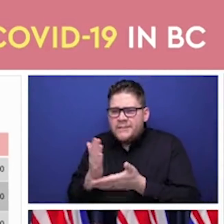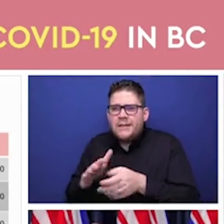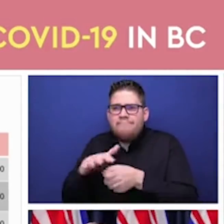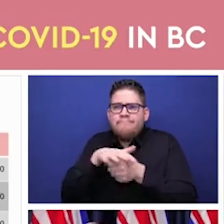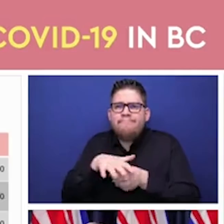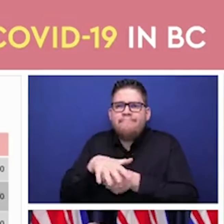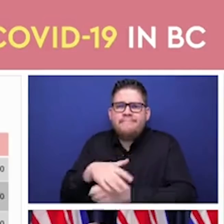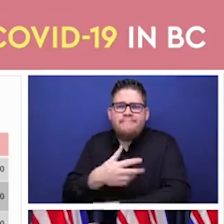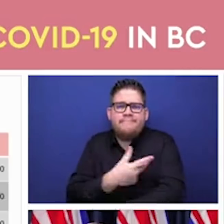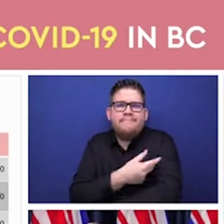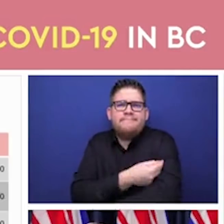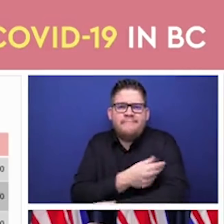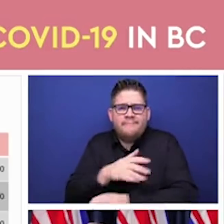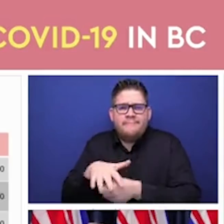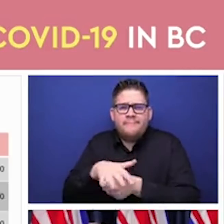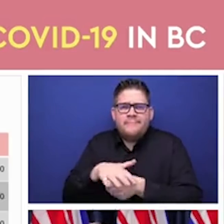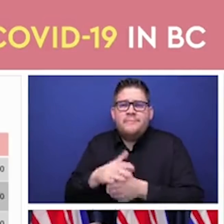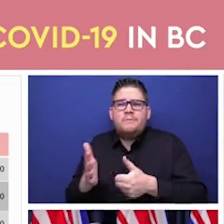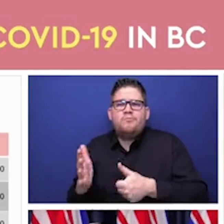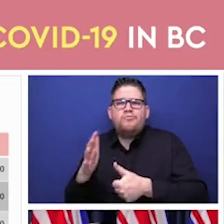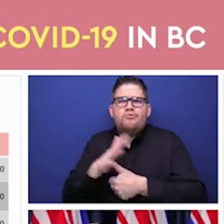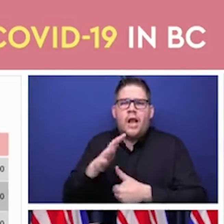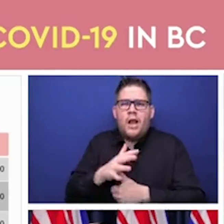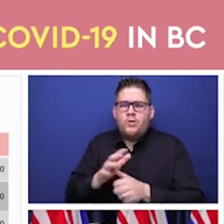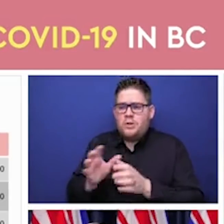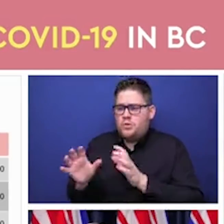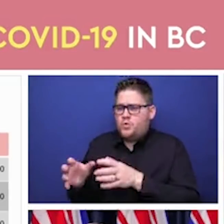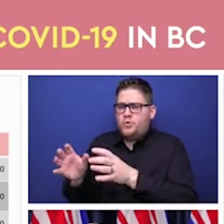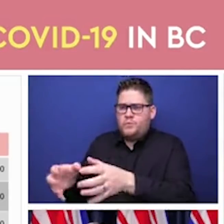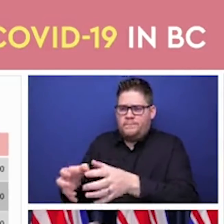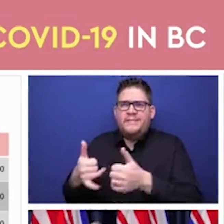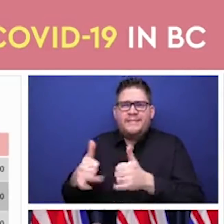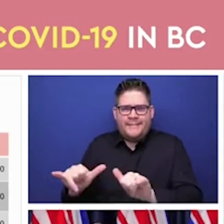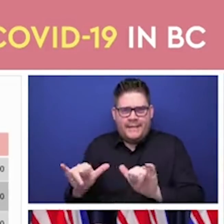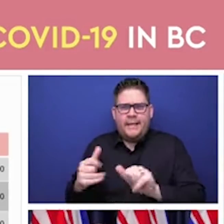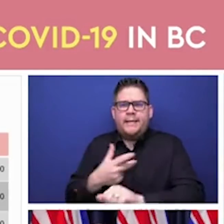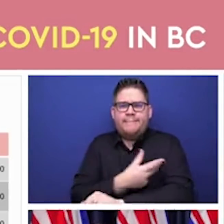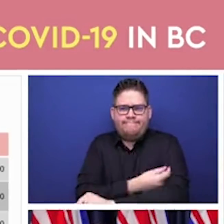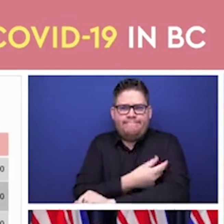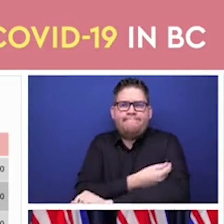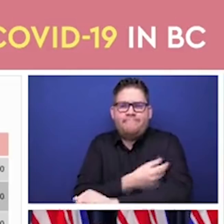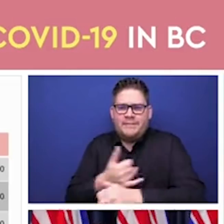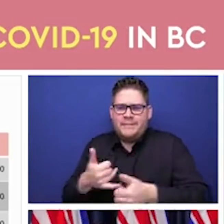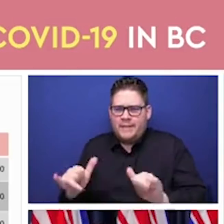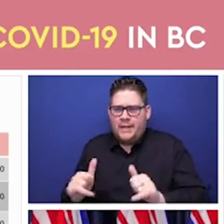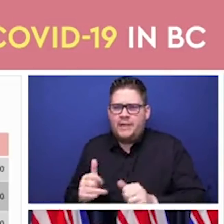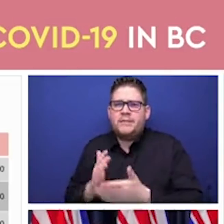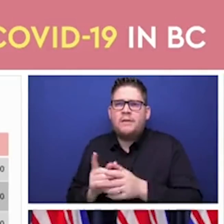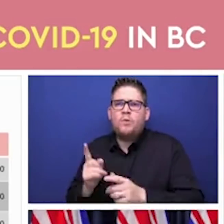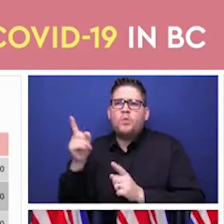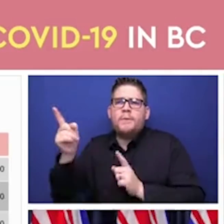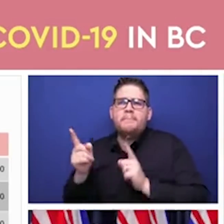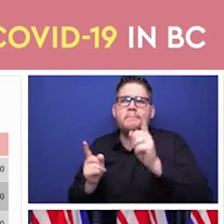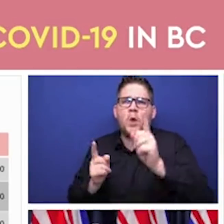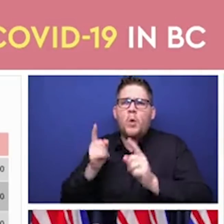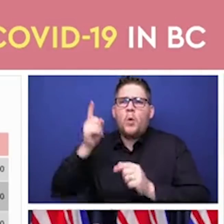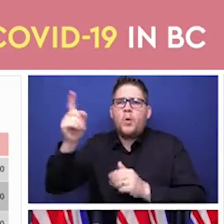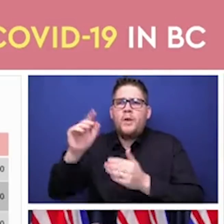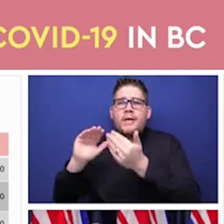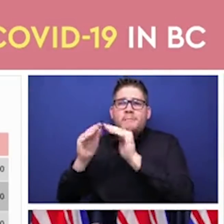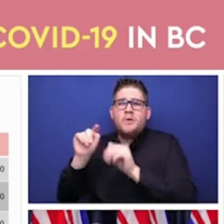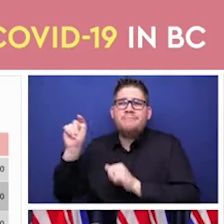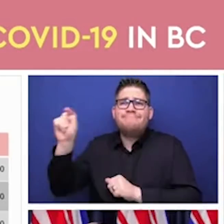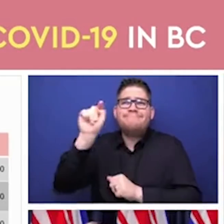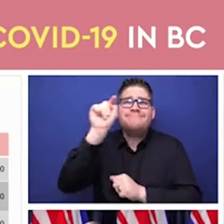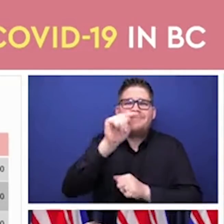We've got remote and isolated indigenous communities we have to finish off and some communities with clusters. We will then turn our